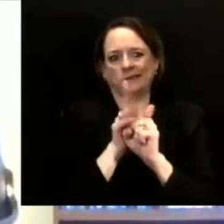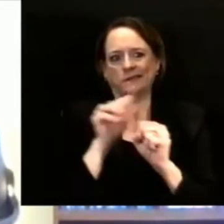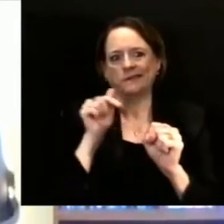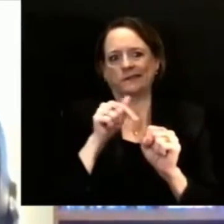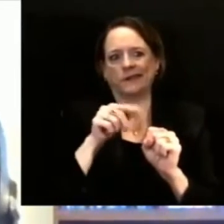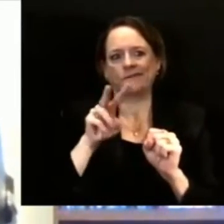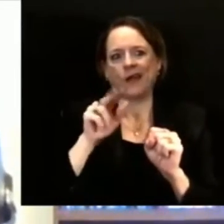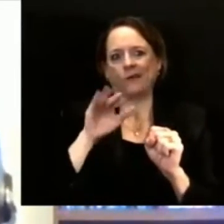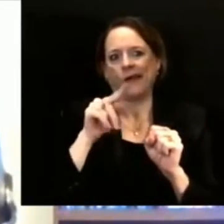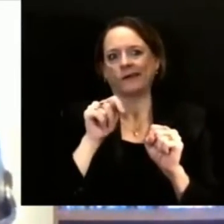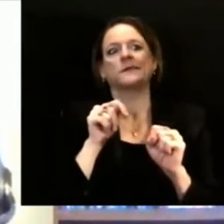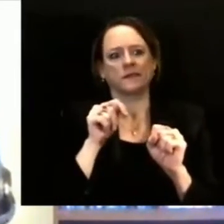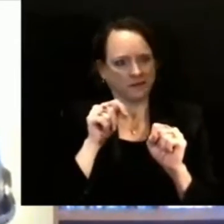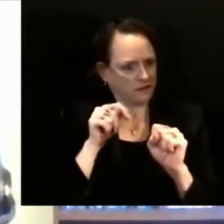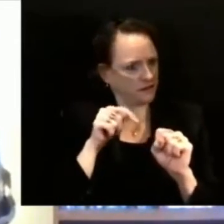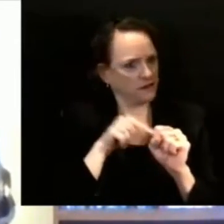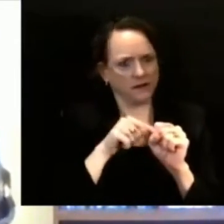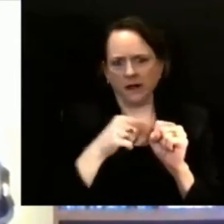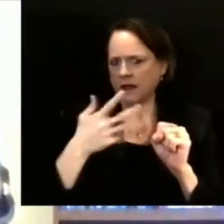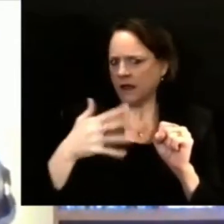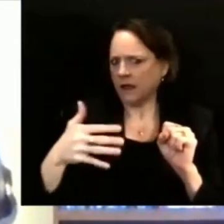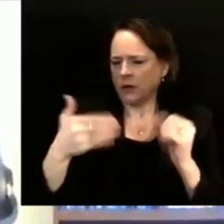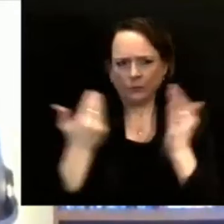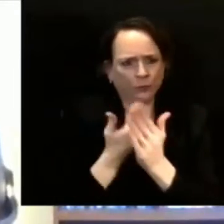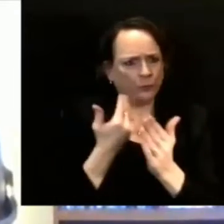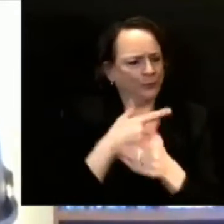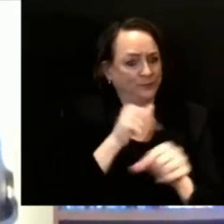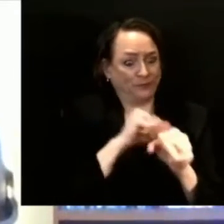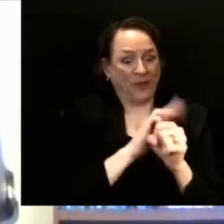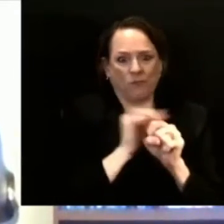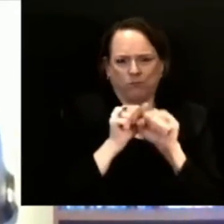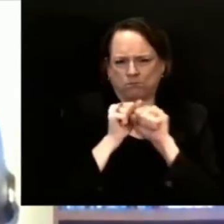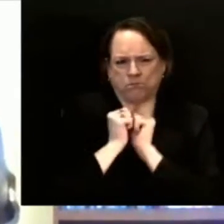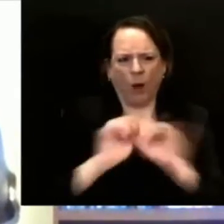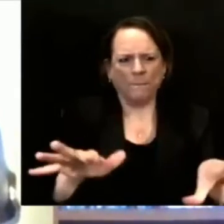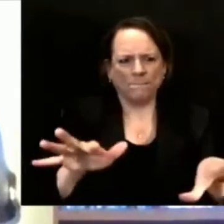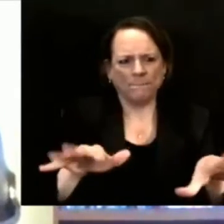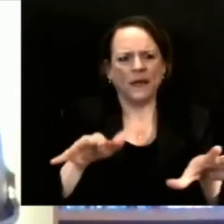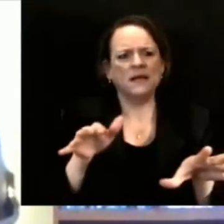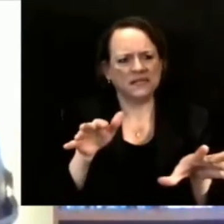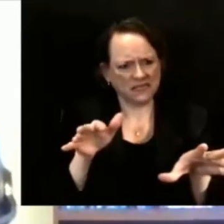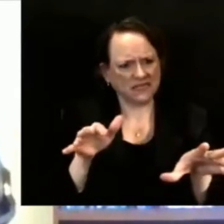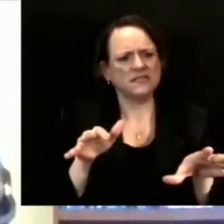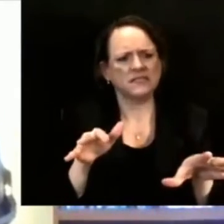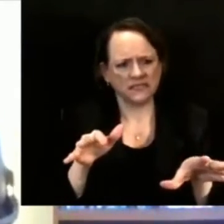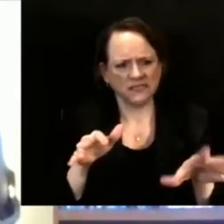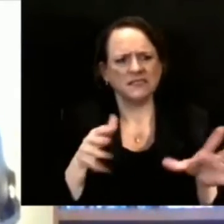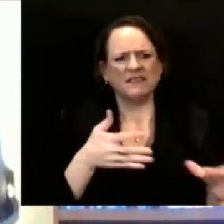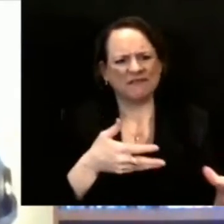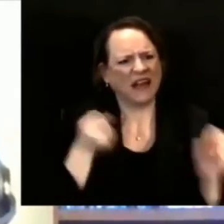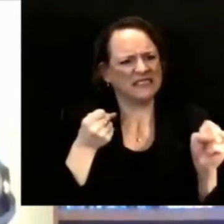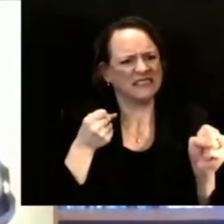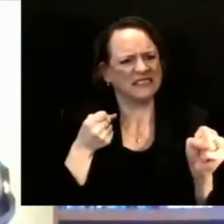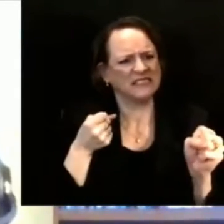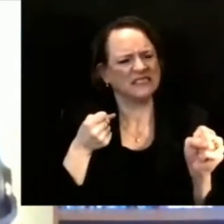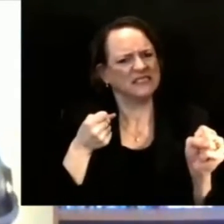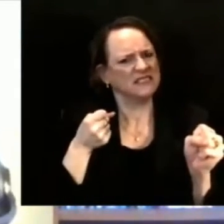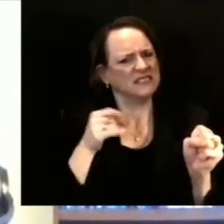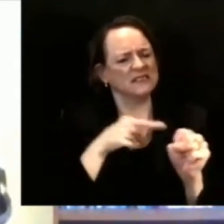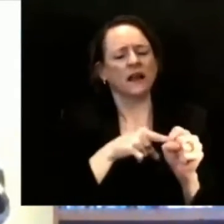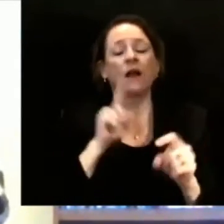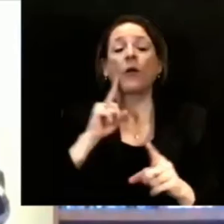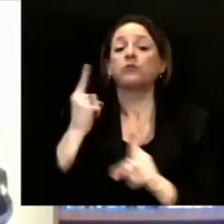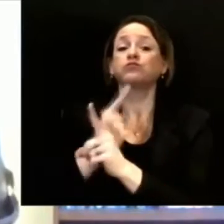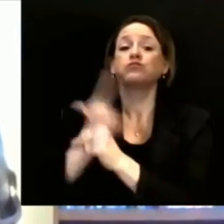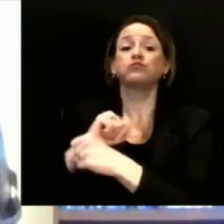than the original version of COVID-19. And we sure don't want to see that happening in our state